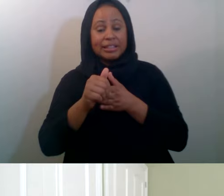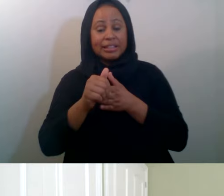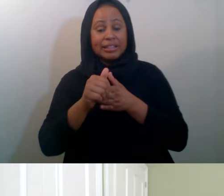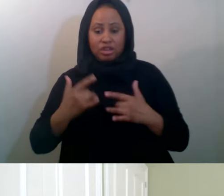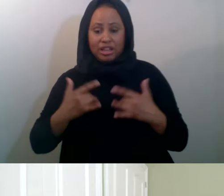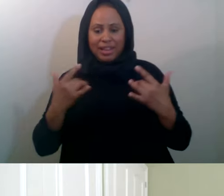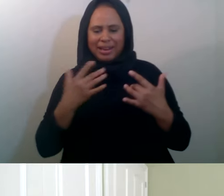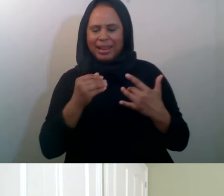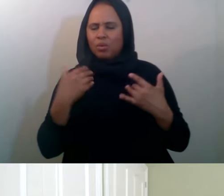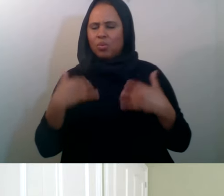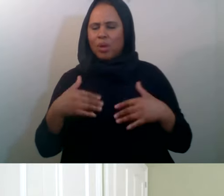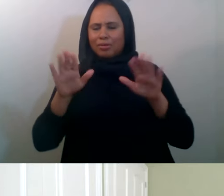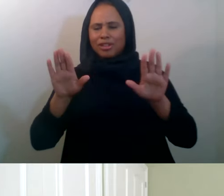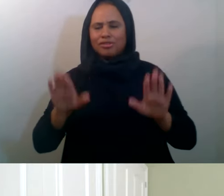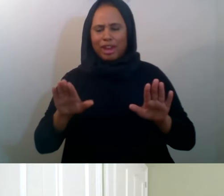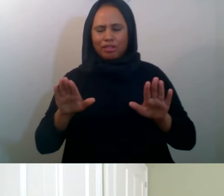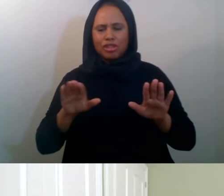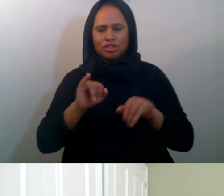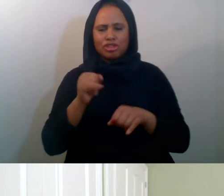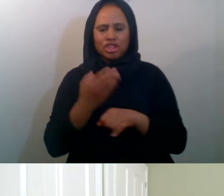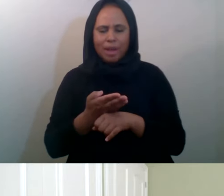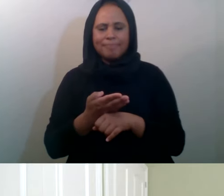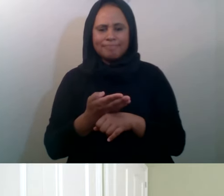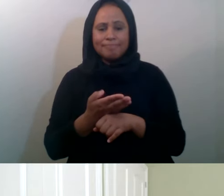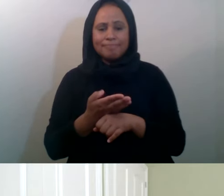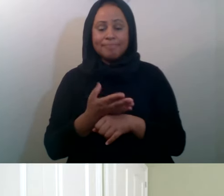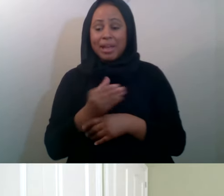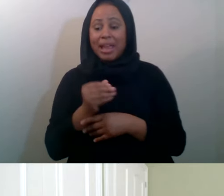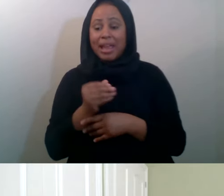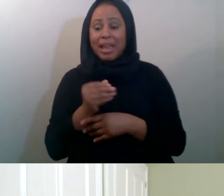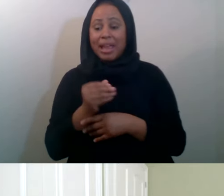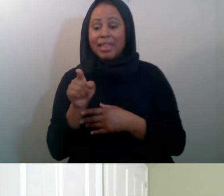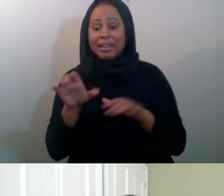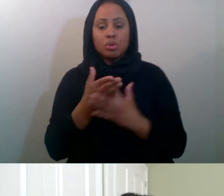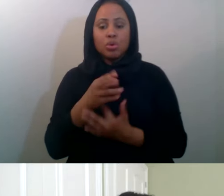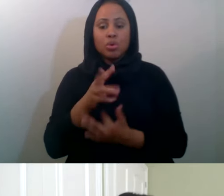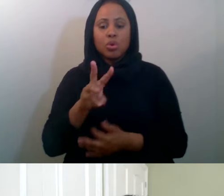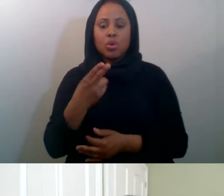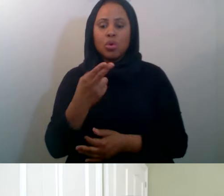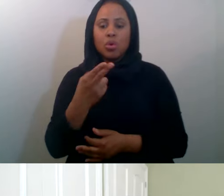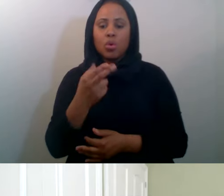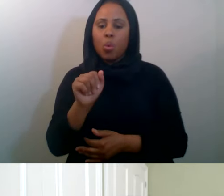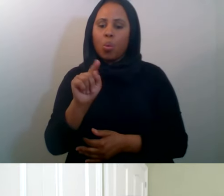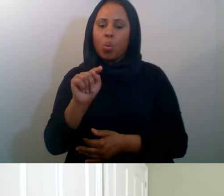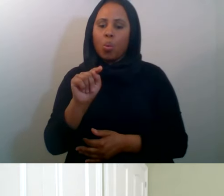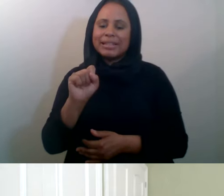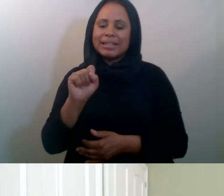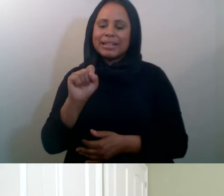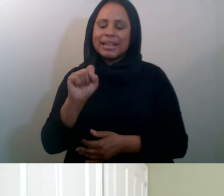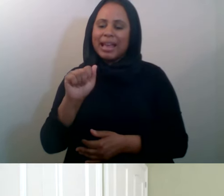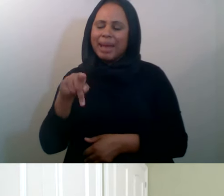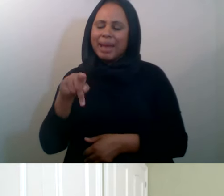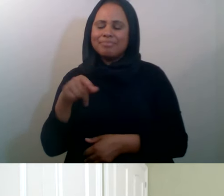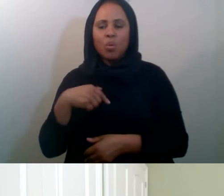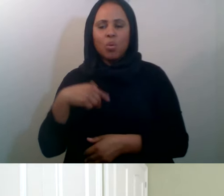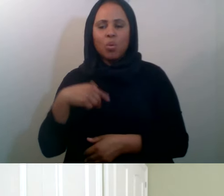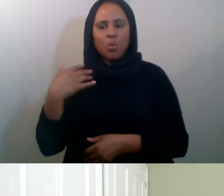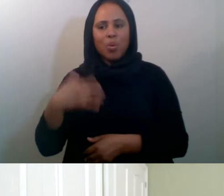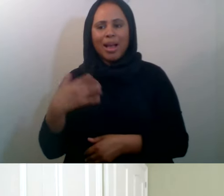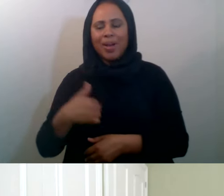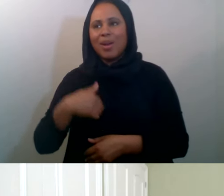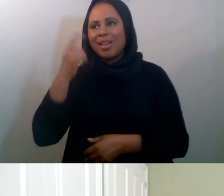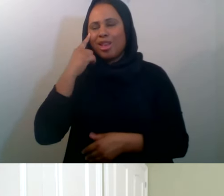considering COVID. Uh, and they did it all through WhatsApp, which I thought was incredible. I mean, they raised $150